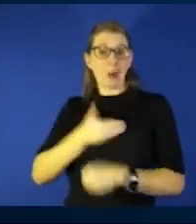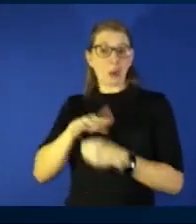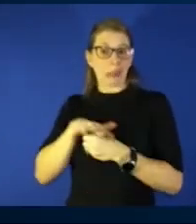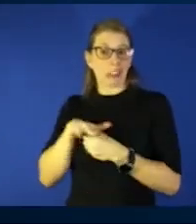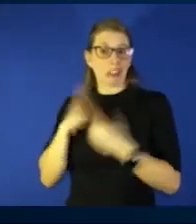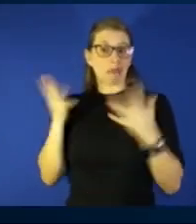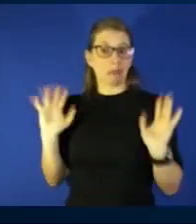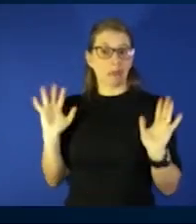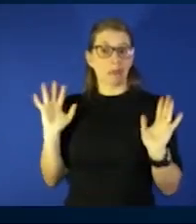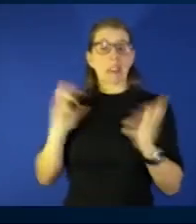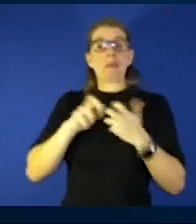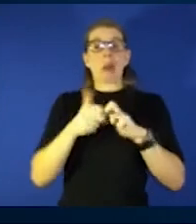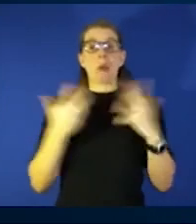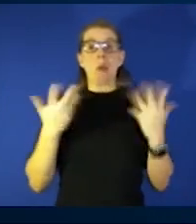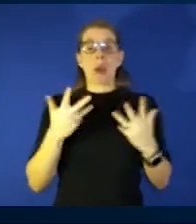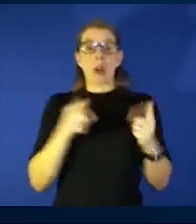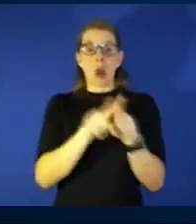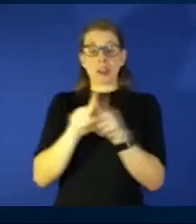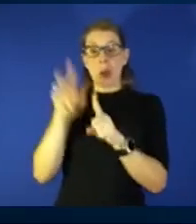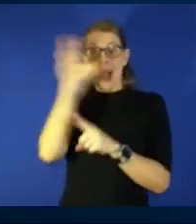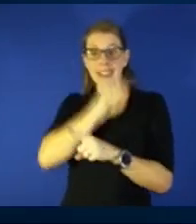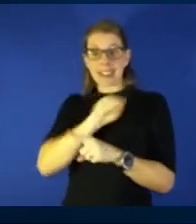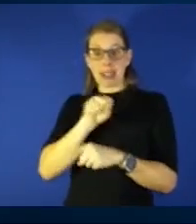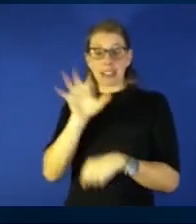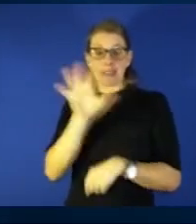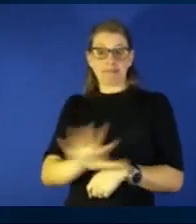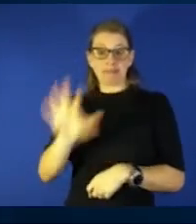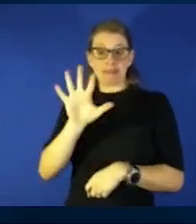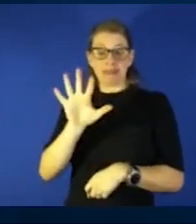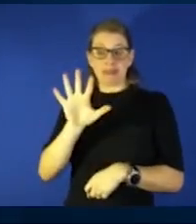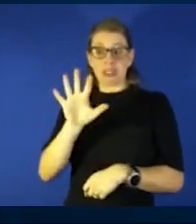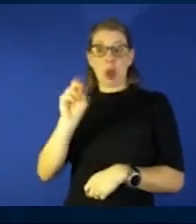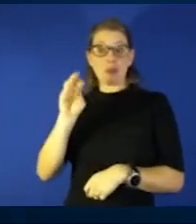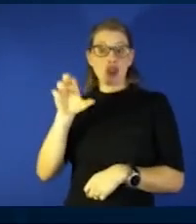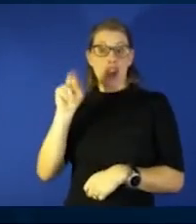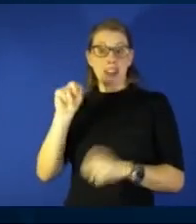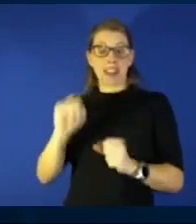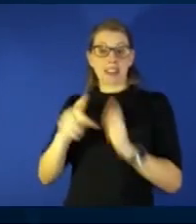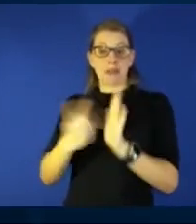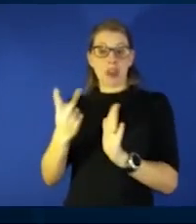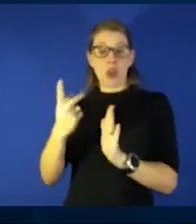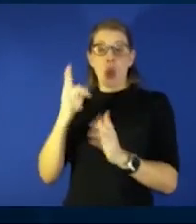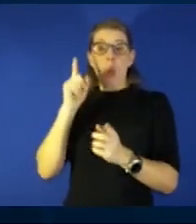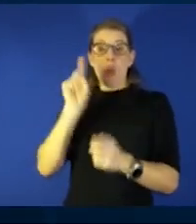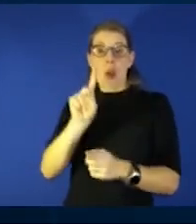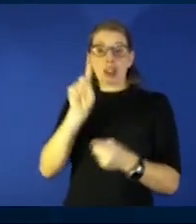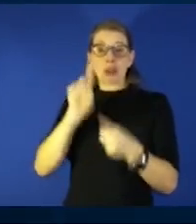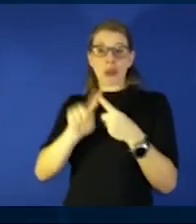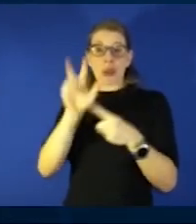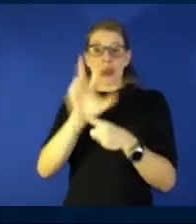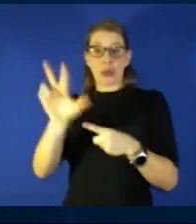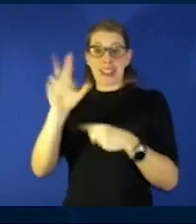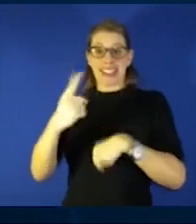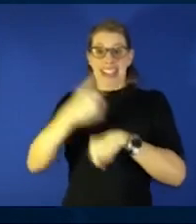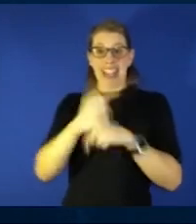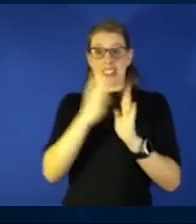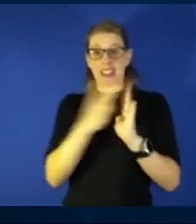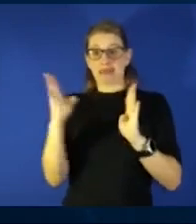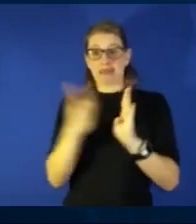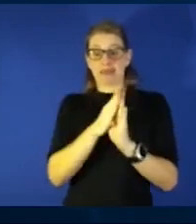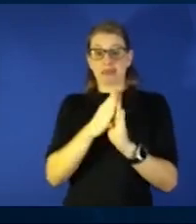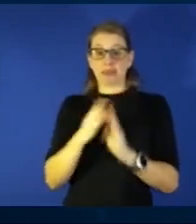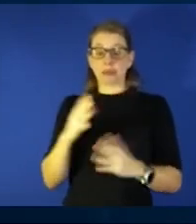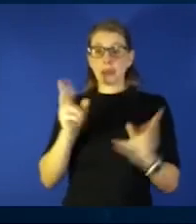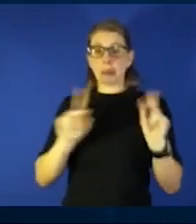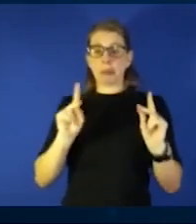problem is it's also estimated that that Omicron can double every one to three days this is what I think kind of caught people a little bit off